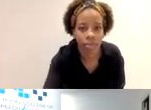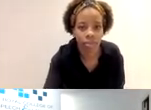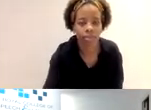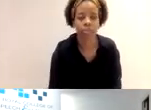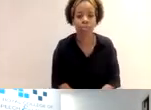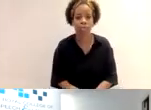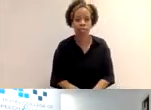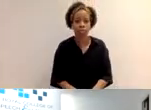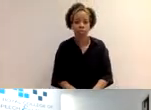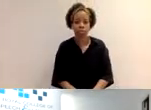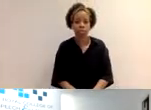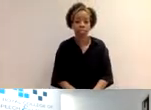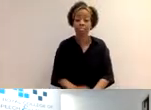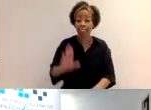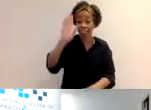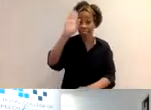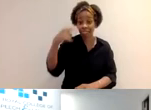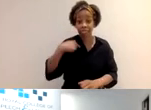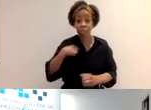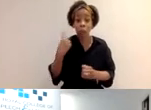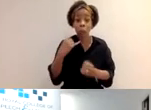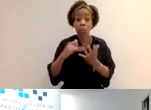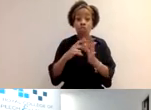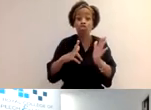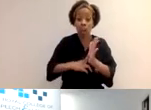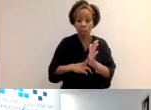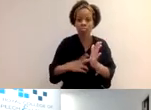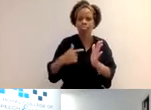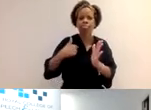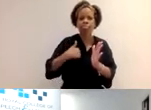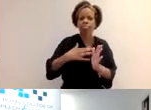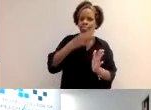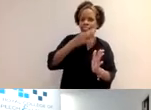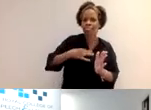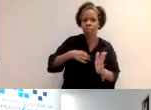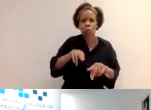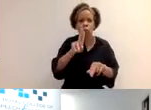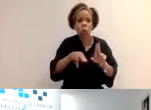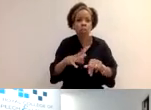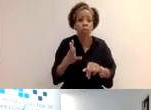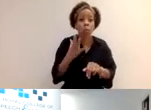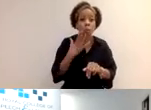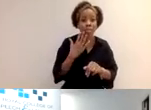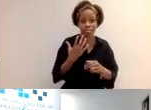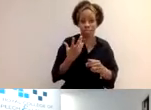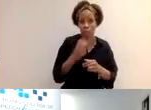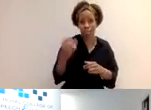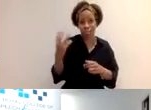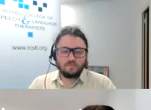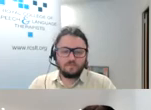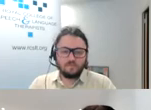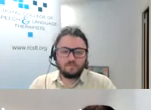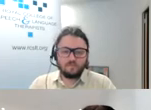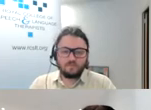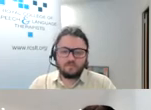called to audit by the HCPC in 2019. I'm going to share with you an outline of my experience going through the process, as well as a